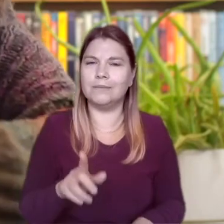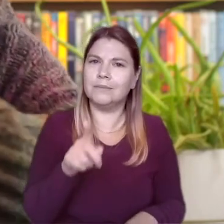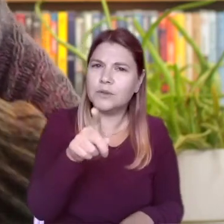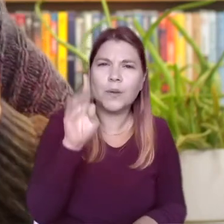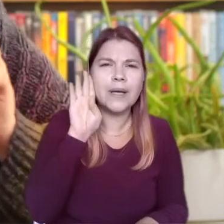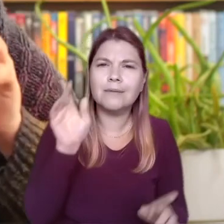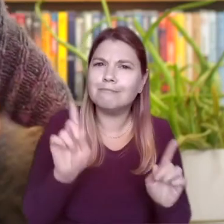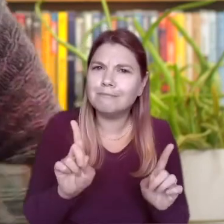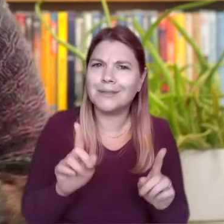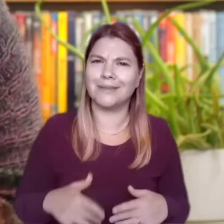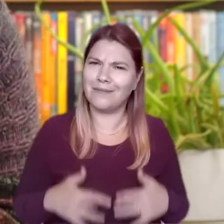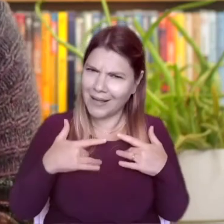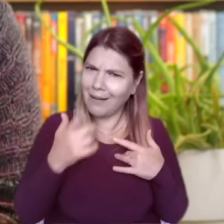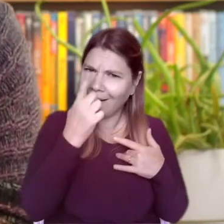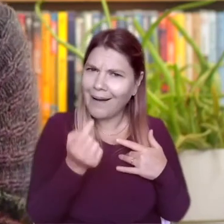what can you feel